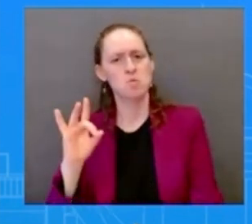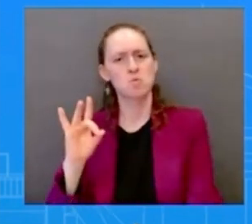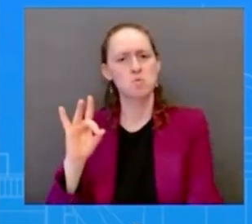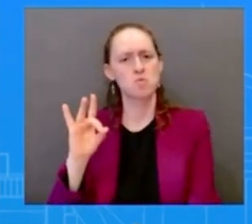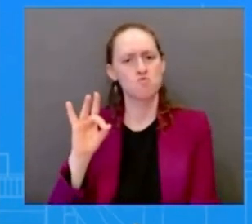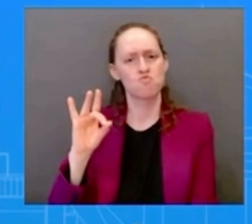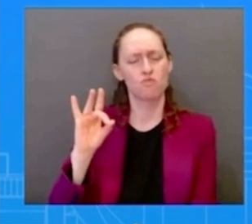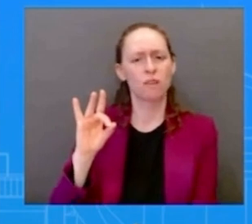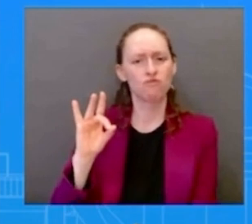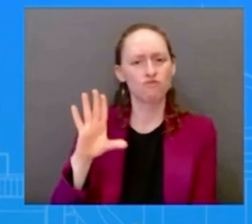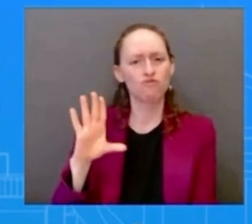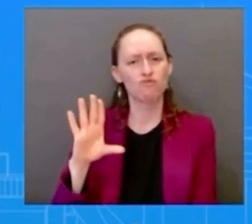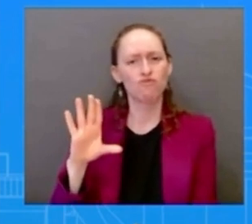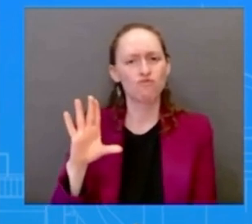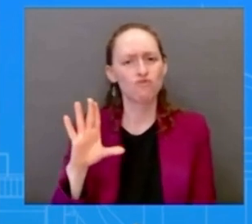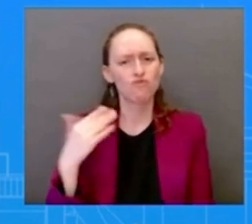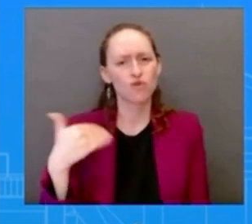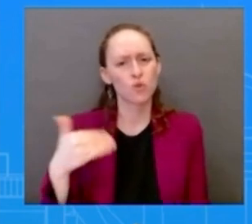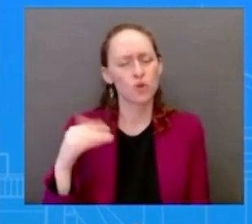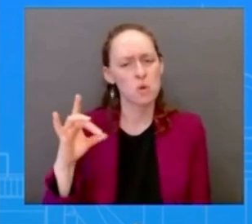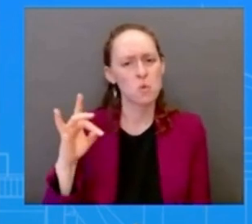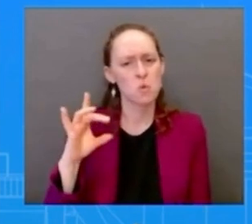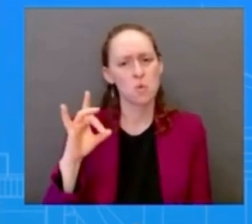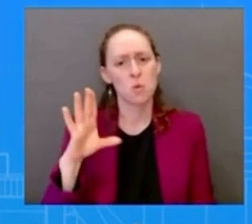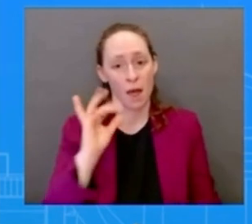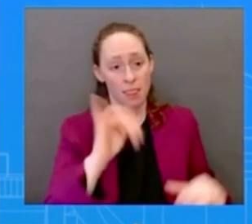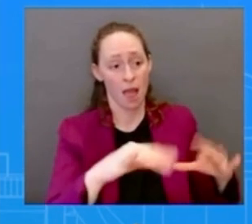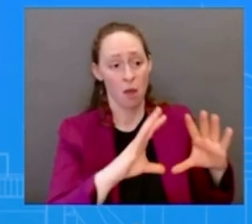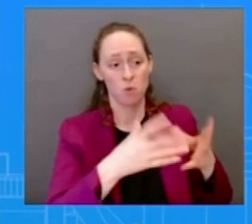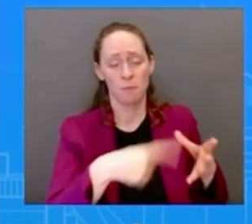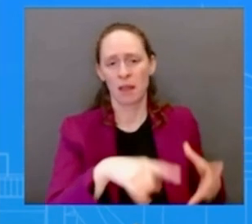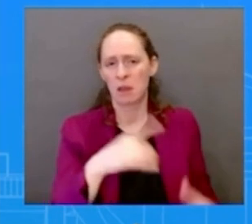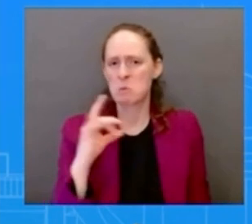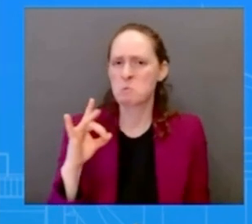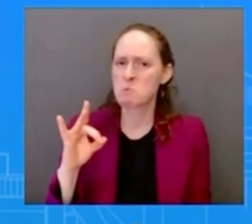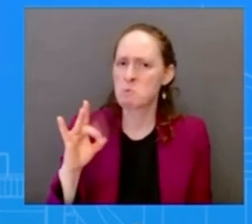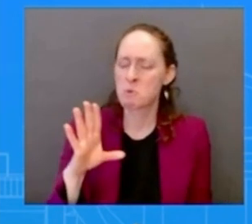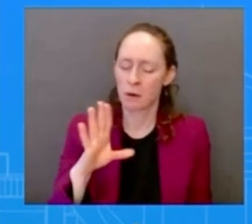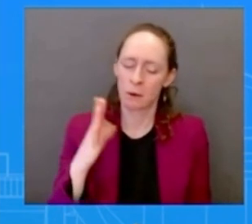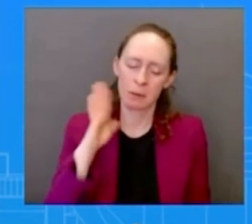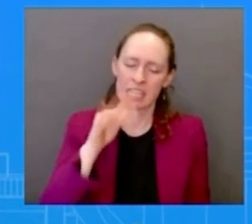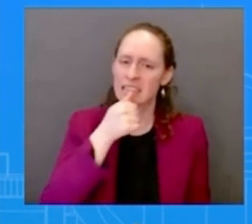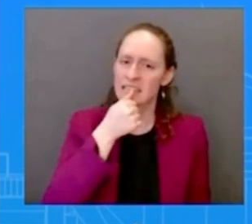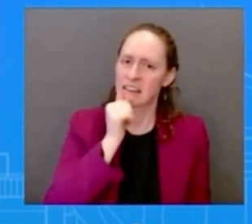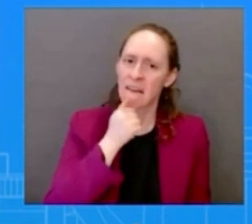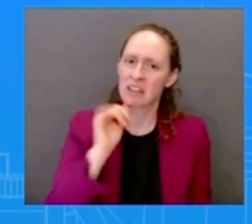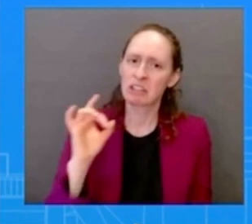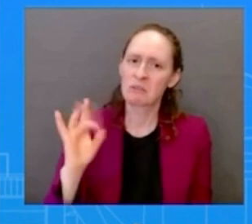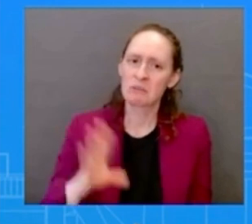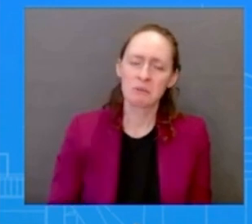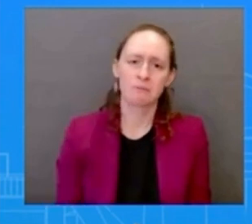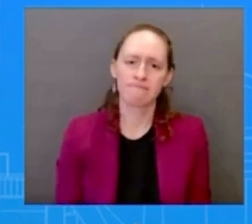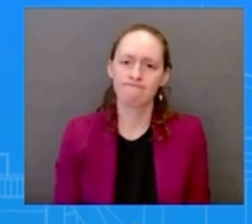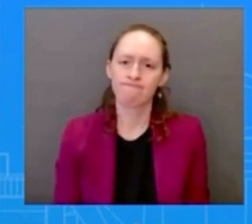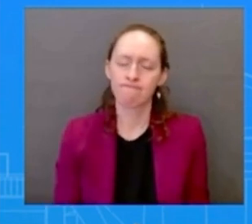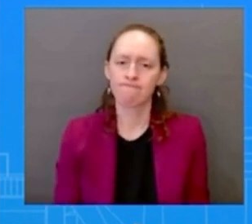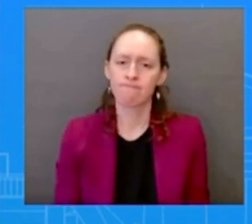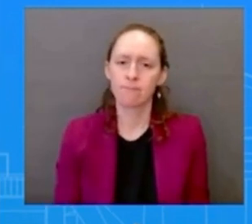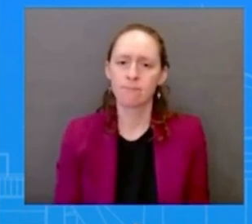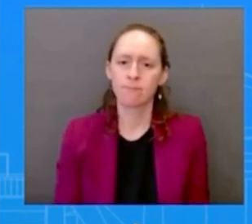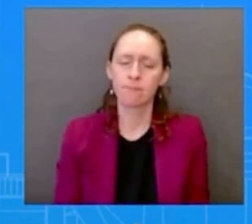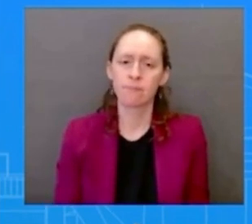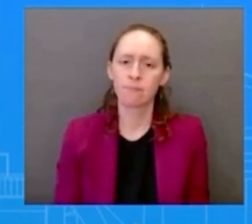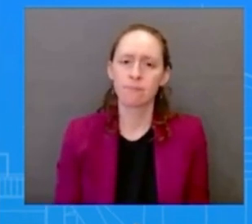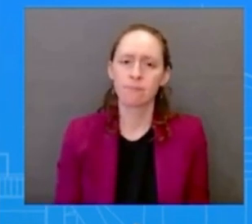out april so are questioning um his definition of qualification for what's safe the judge i'm not